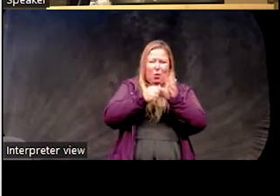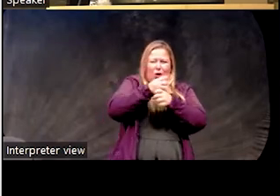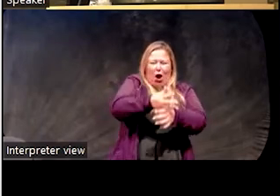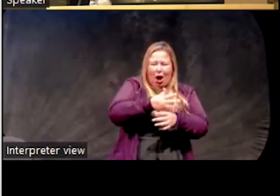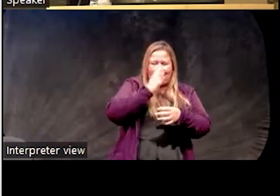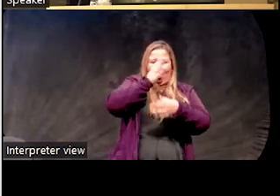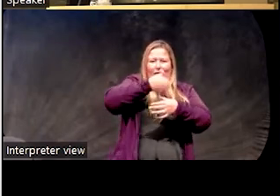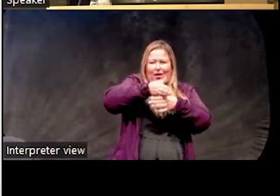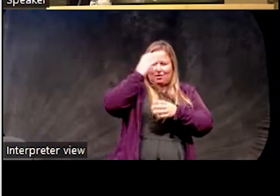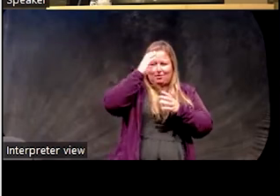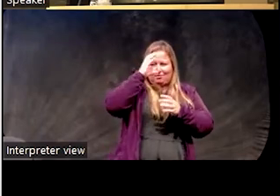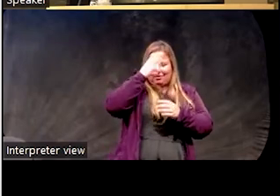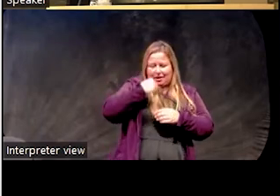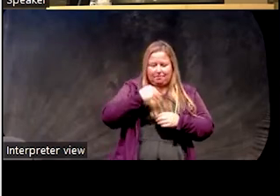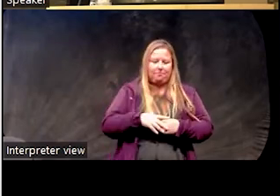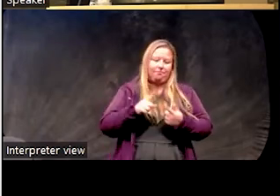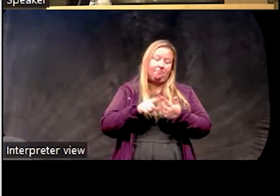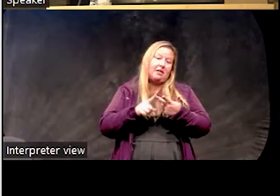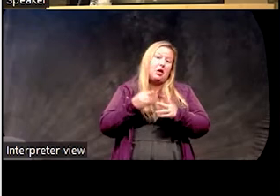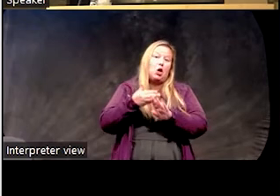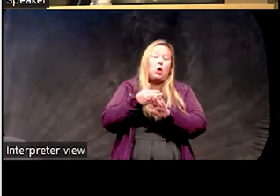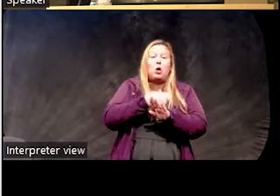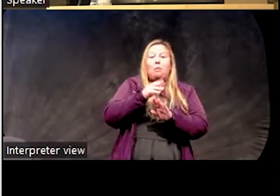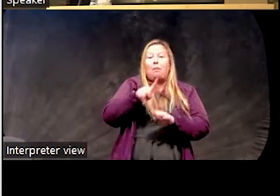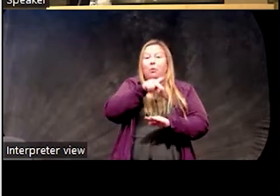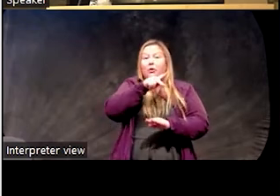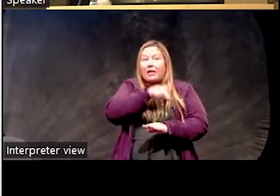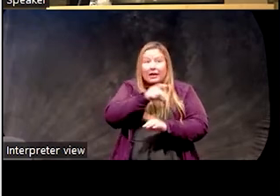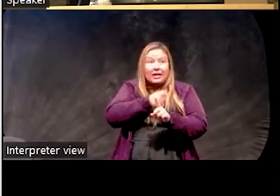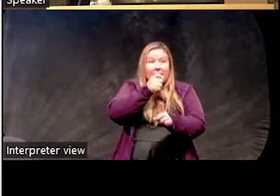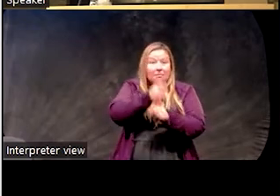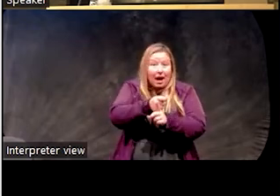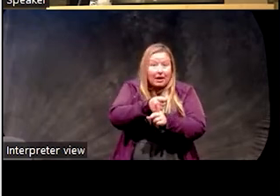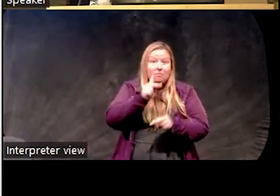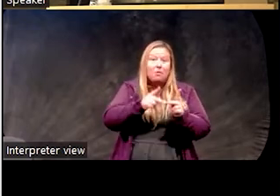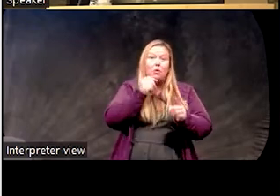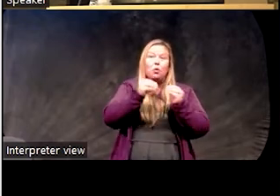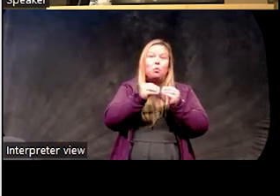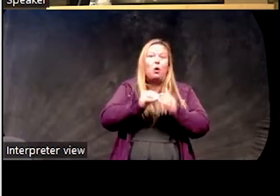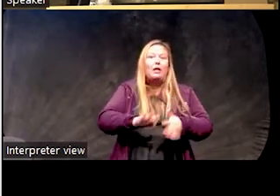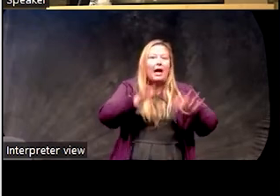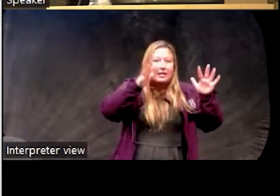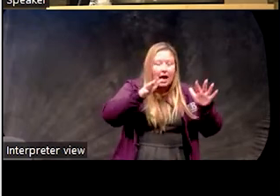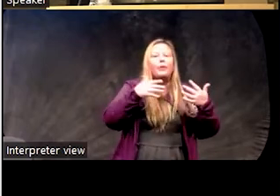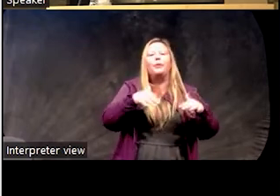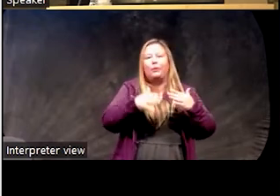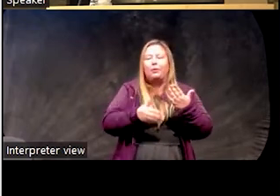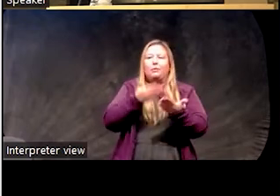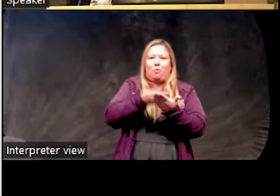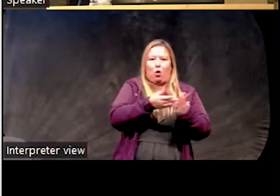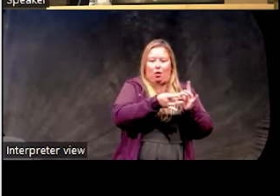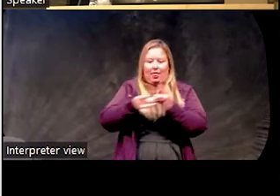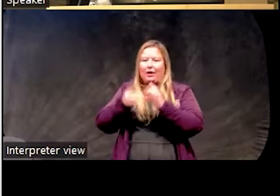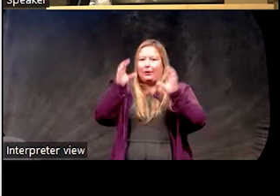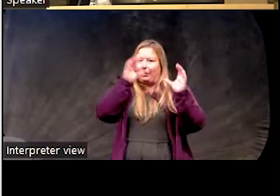predisposing factors to developing insomnia might be personality styles. People who may be more prone to anxiety may have more evident